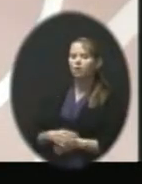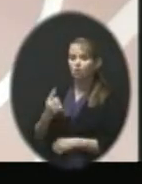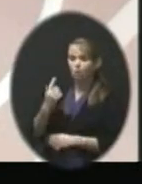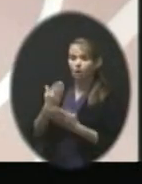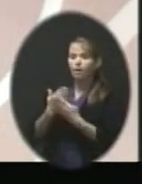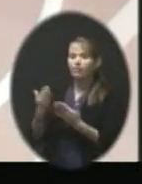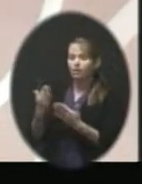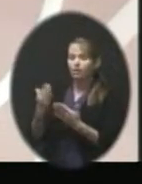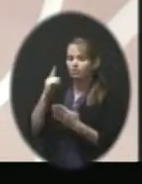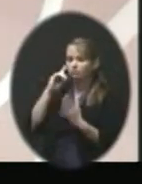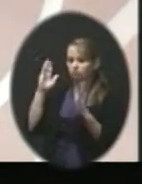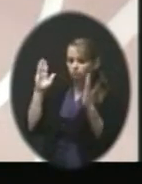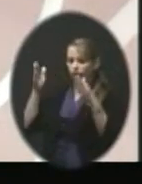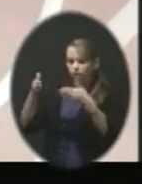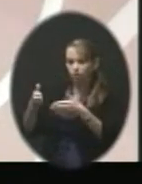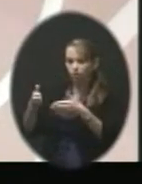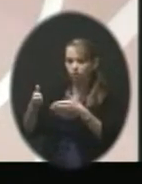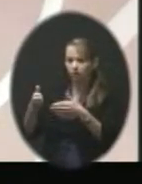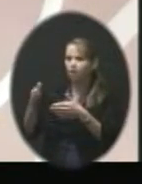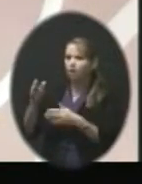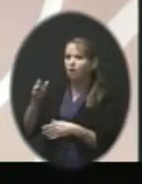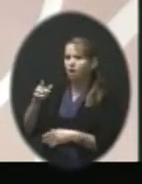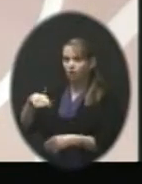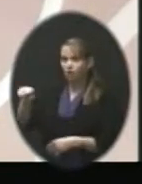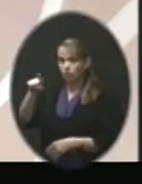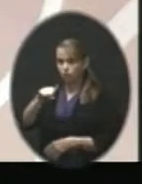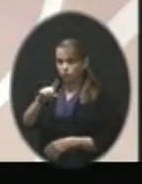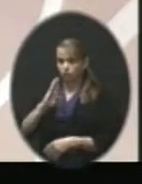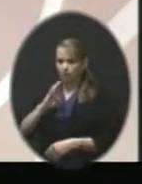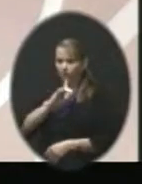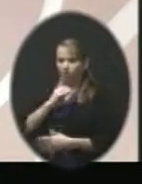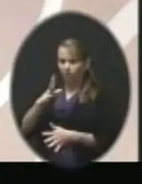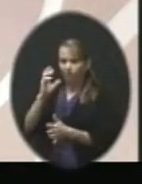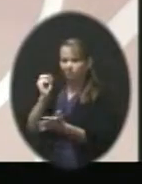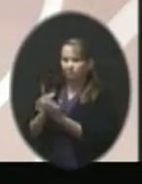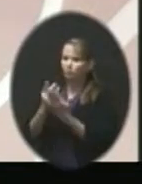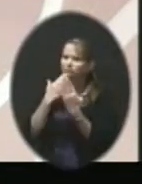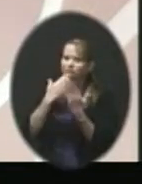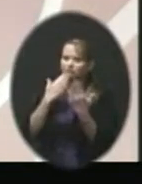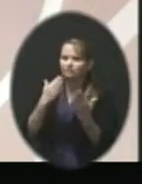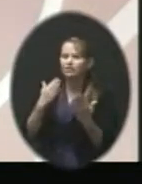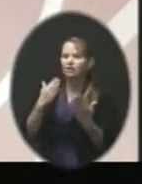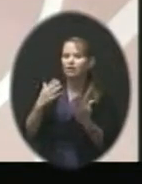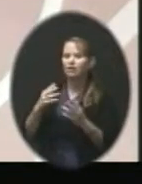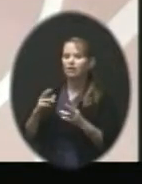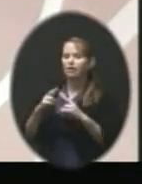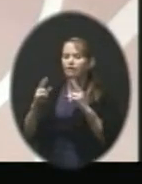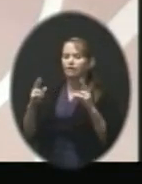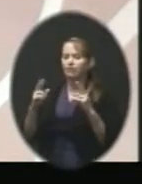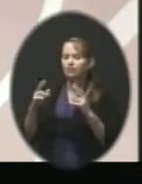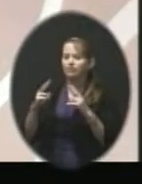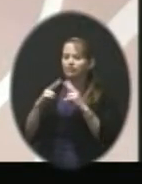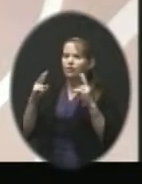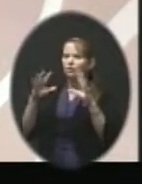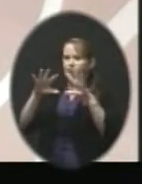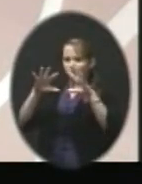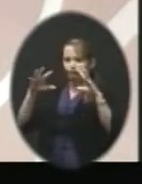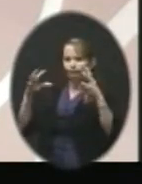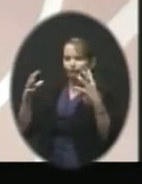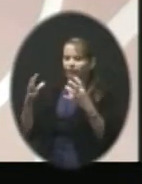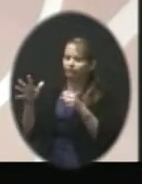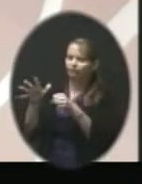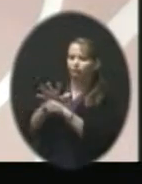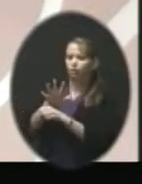focus a lot on, and you have approved thankfully, is a very robust and redundant backup system.